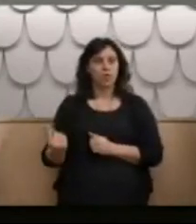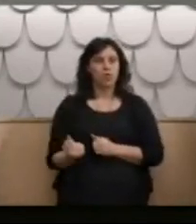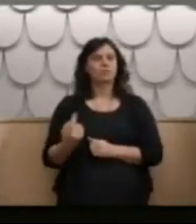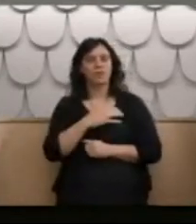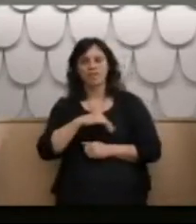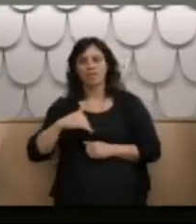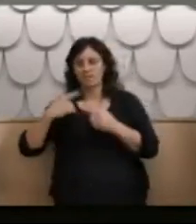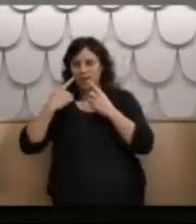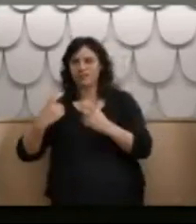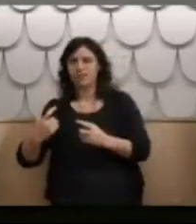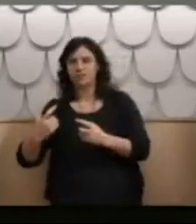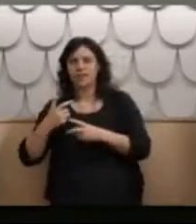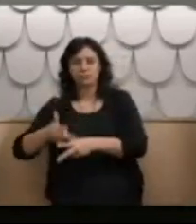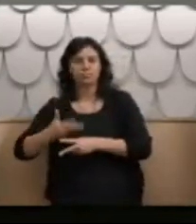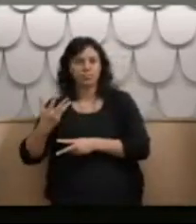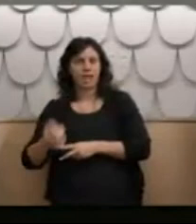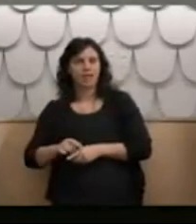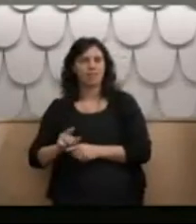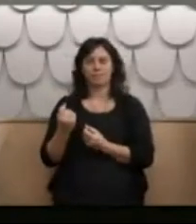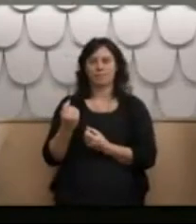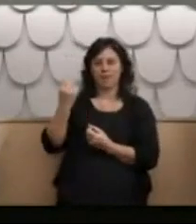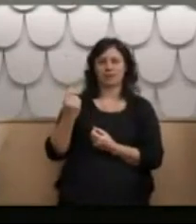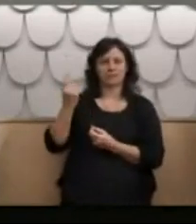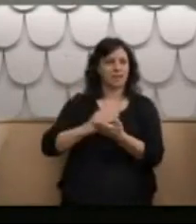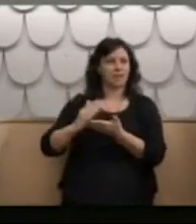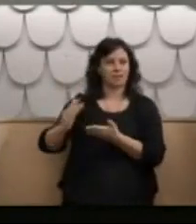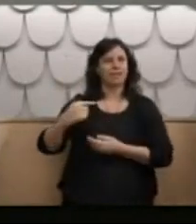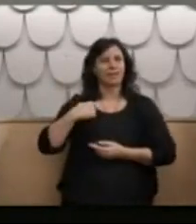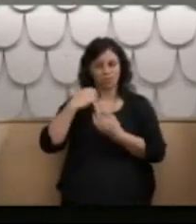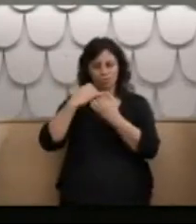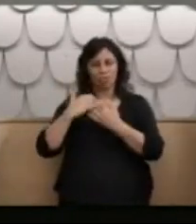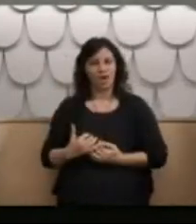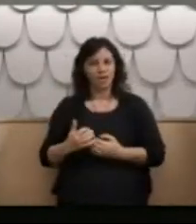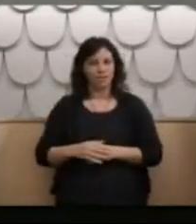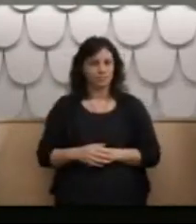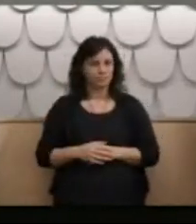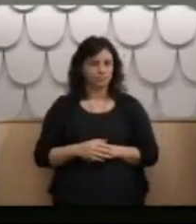She was endlessly patient with me. I believe it would be dead long ago if it wasn't for her.